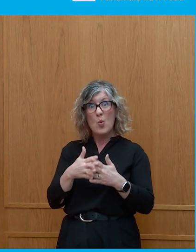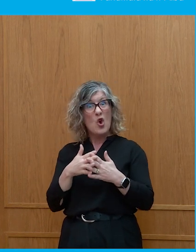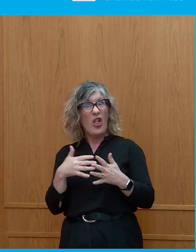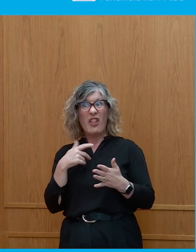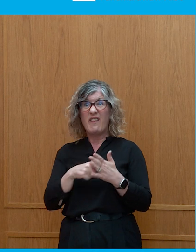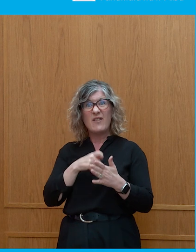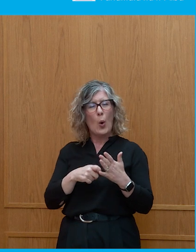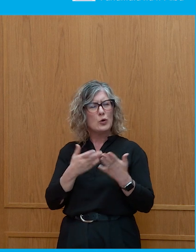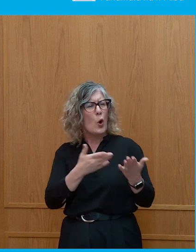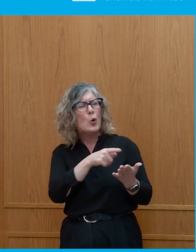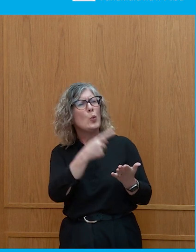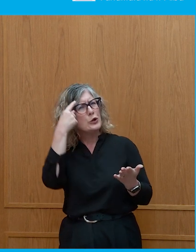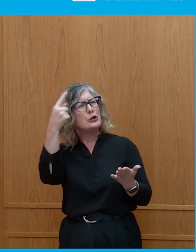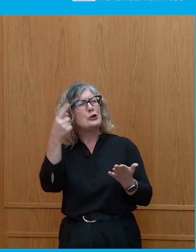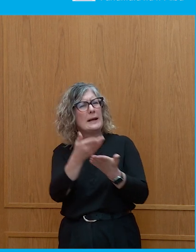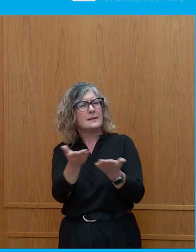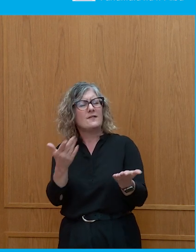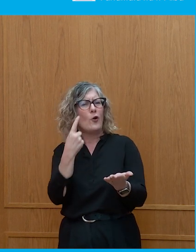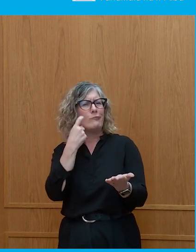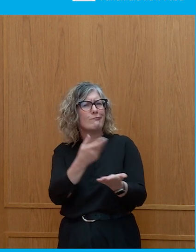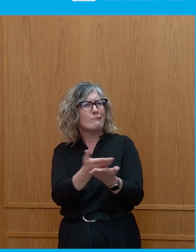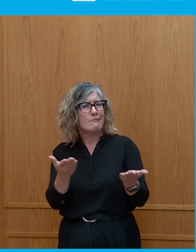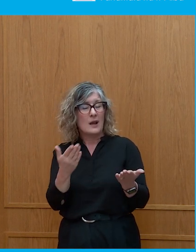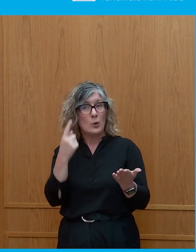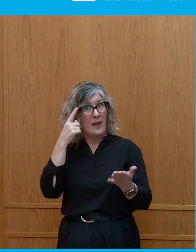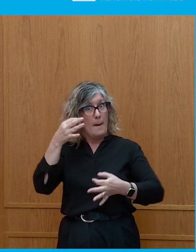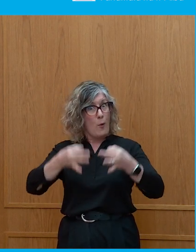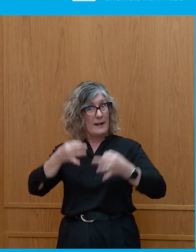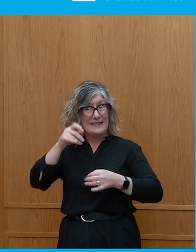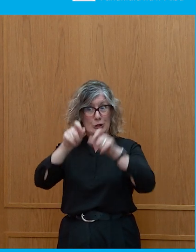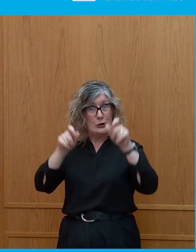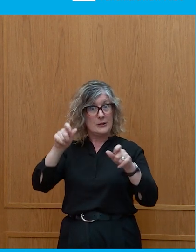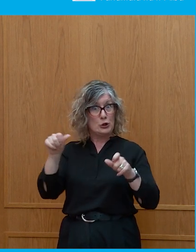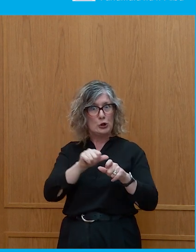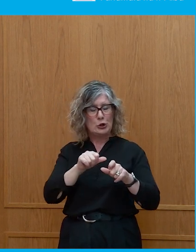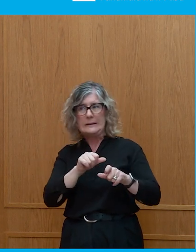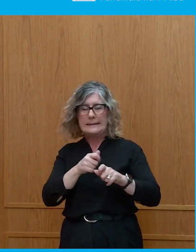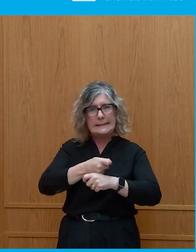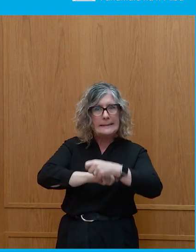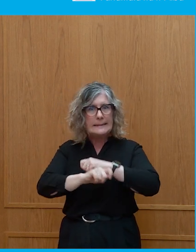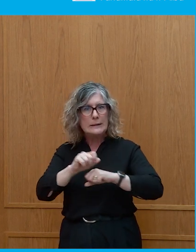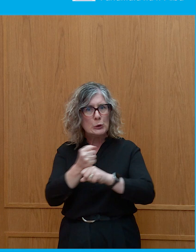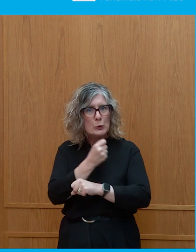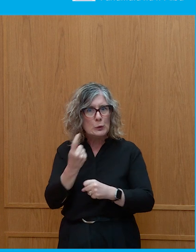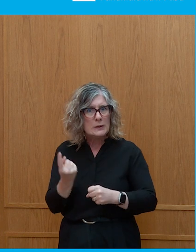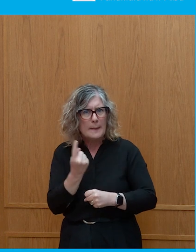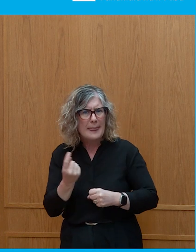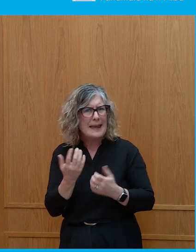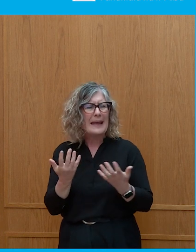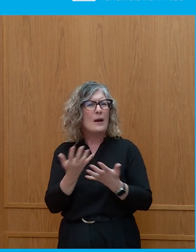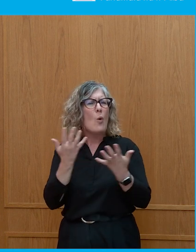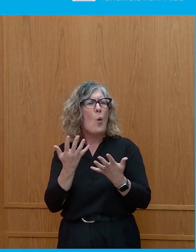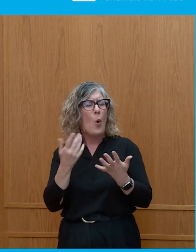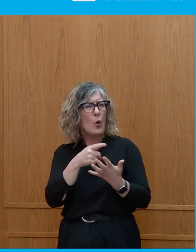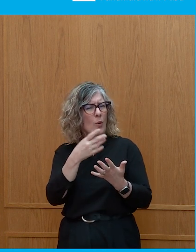suggest – I mean, is this something for politicians to try and do something about, or are they actually the reason why that is the